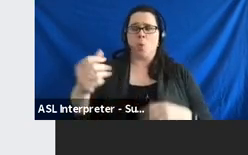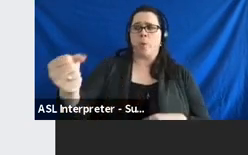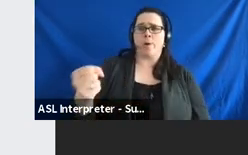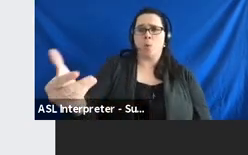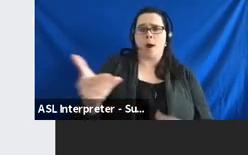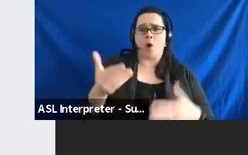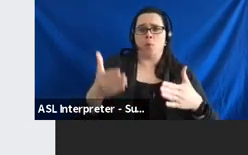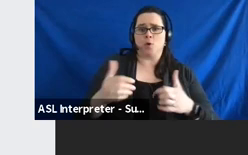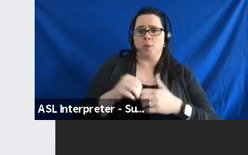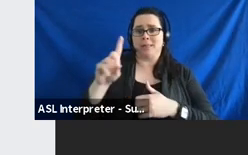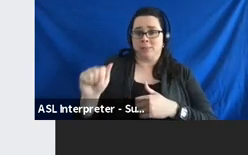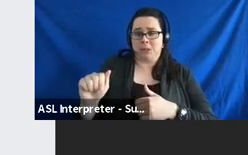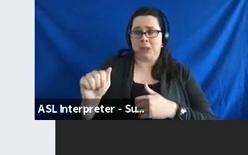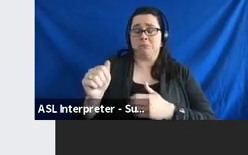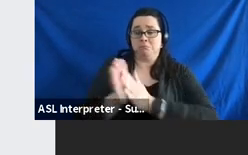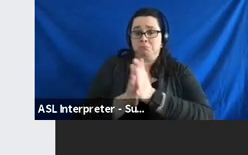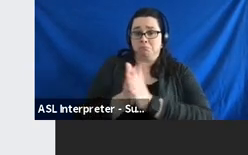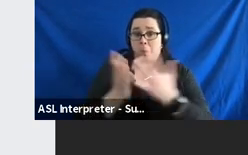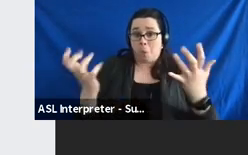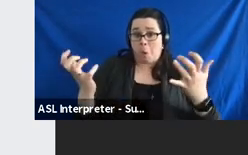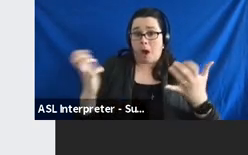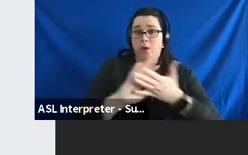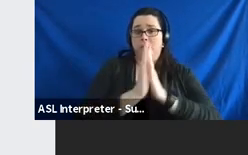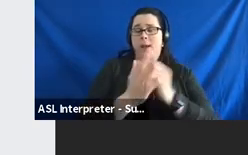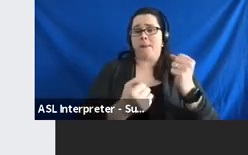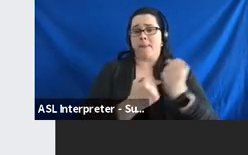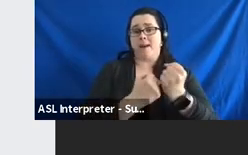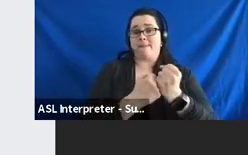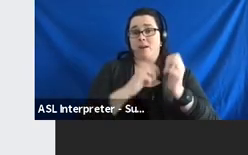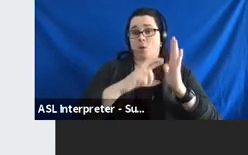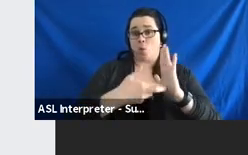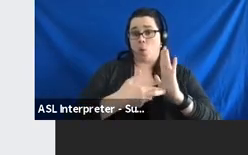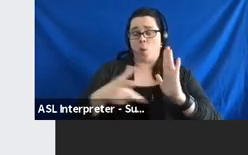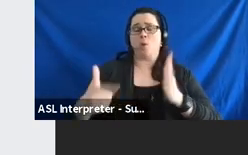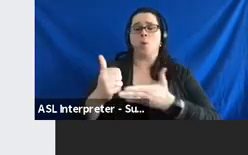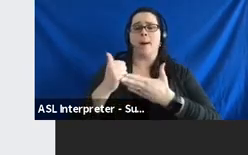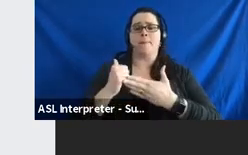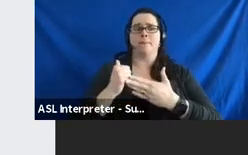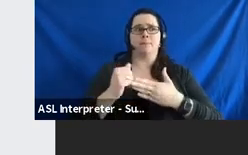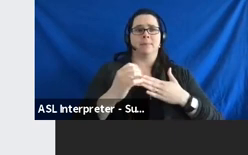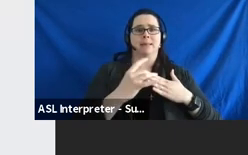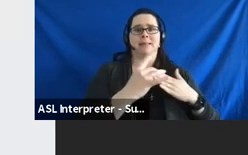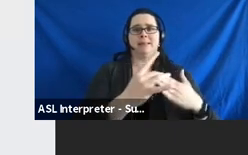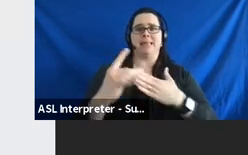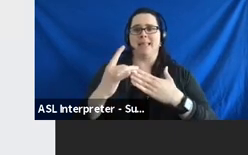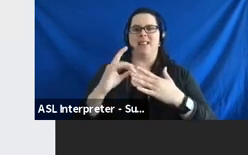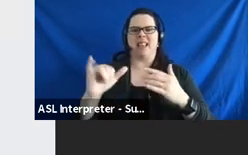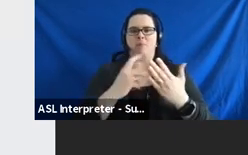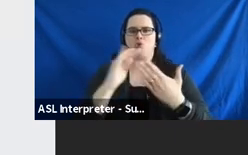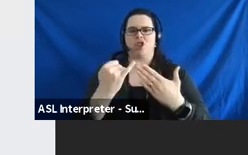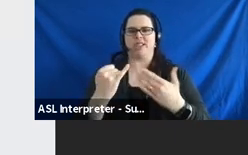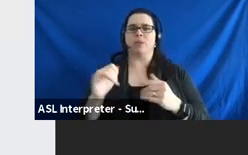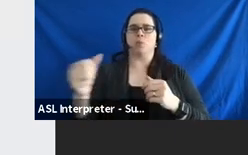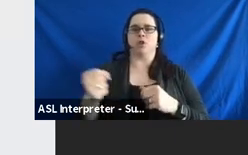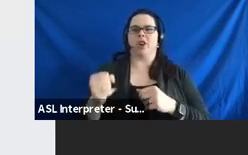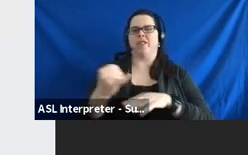disability that's interested in being in this advocacy role to help us with our projects. And so, we're looking